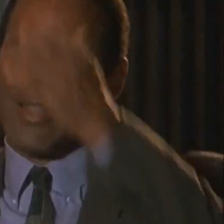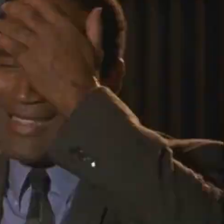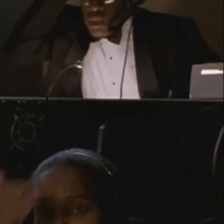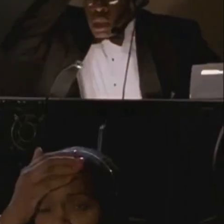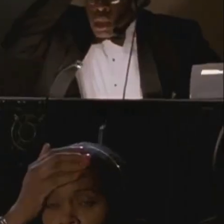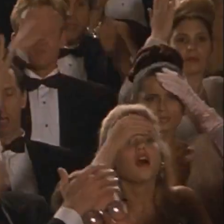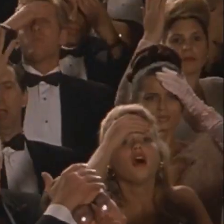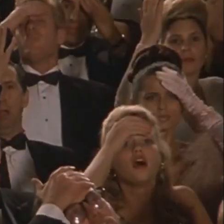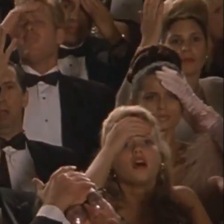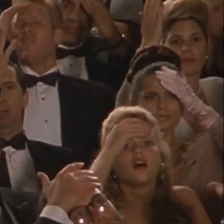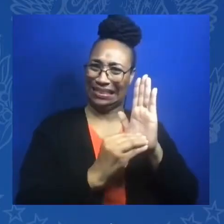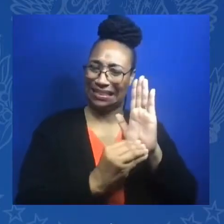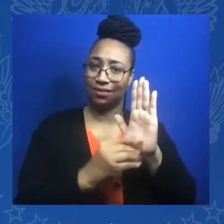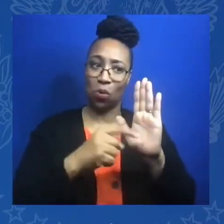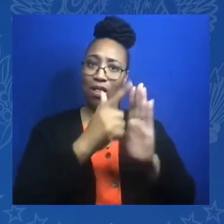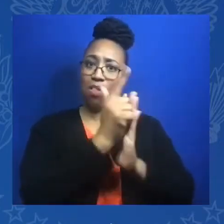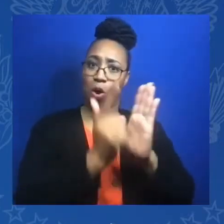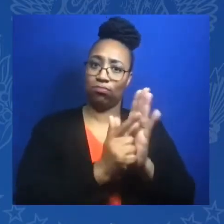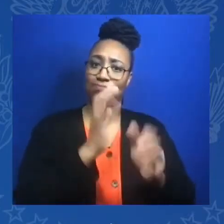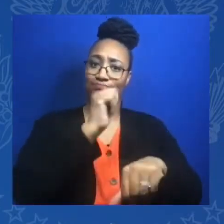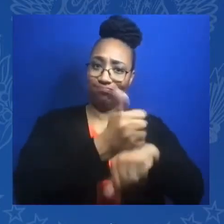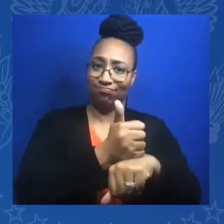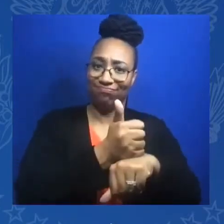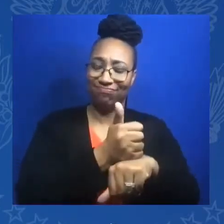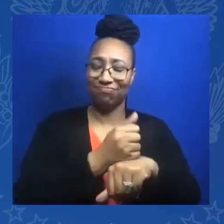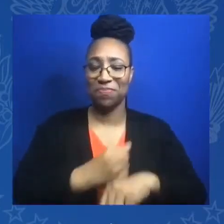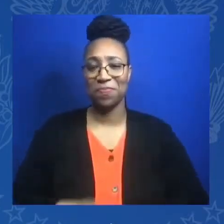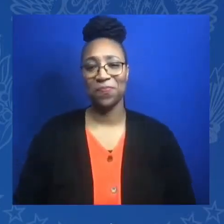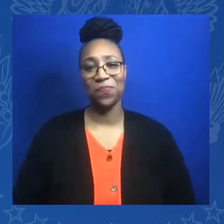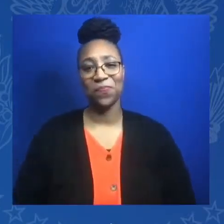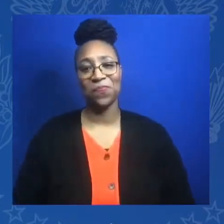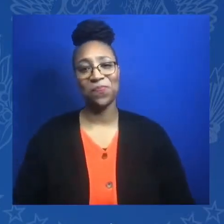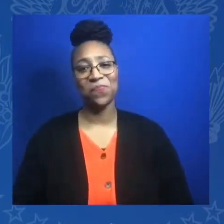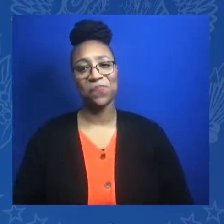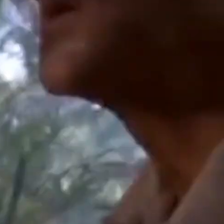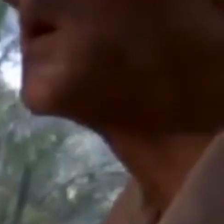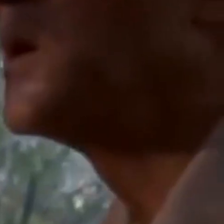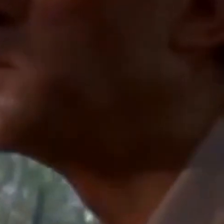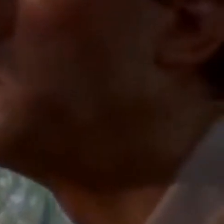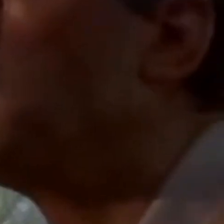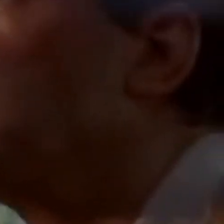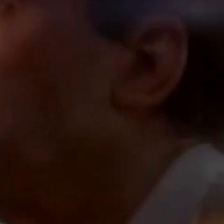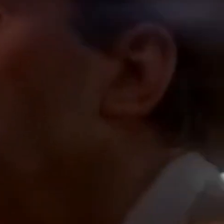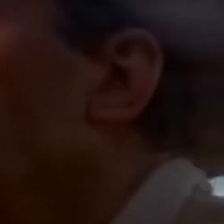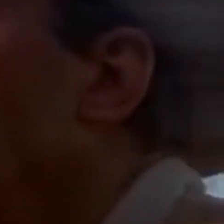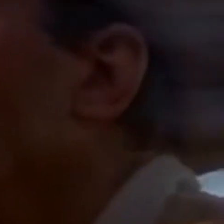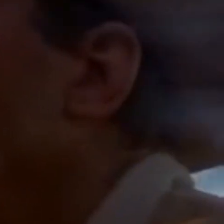you can tell what I'm thinking well